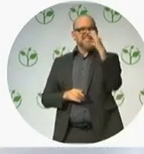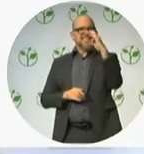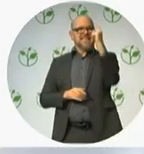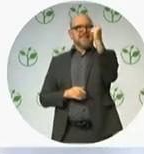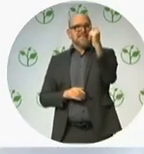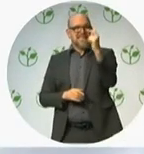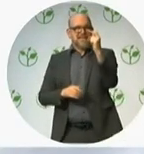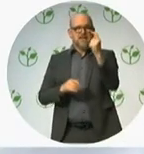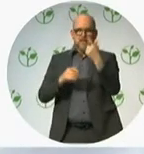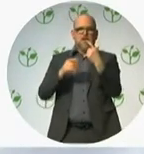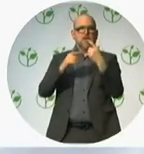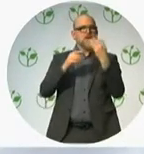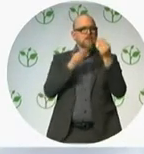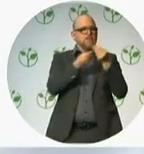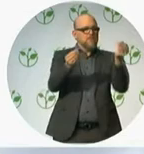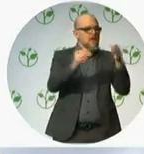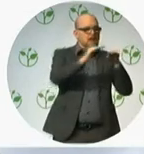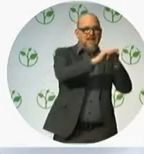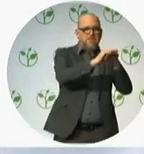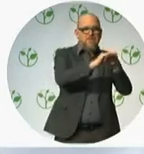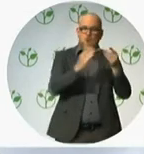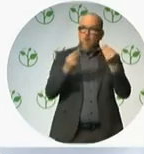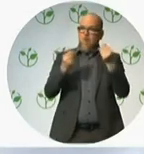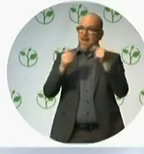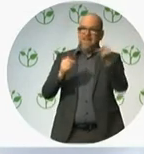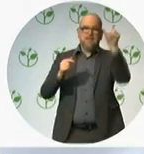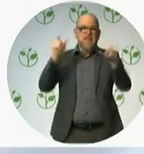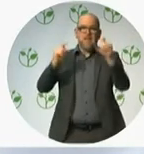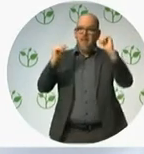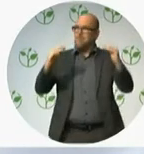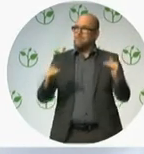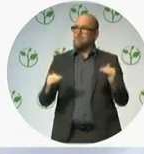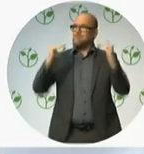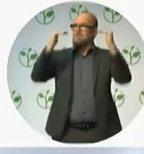to improve the quality of life of every person in Colombia.